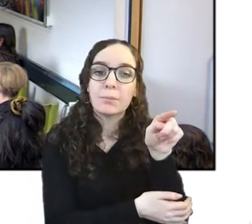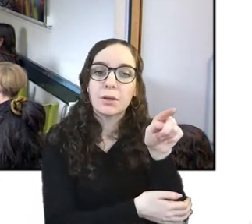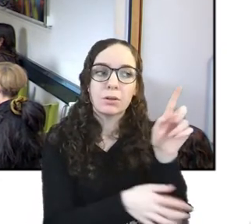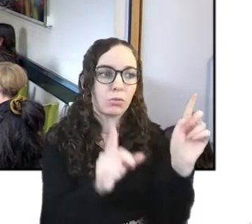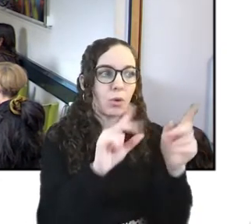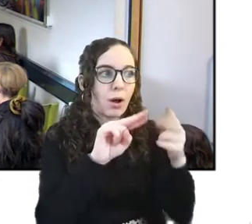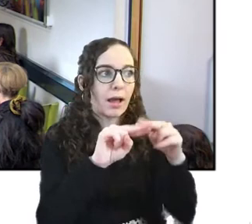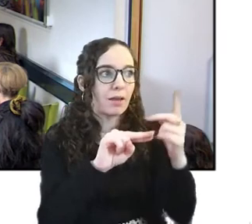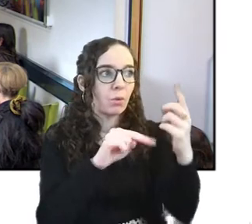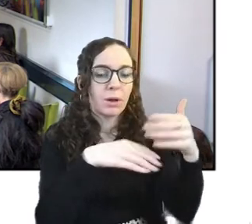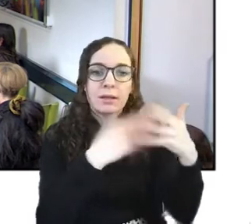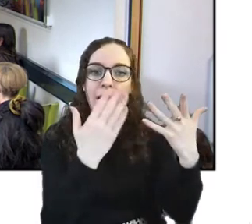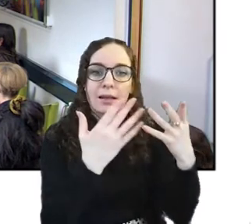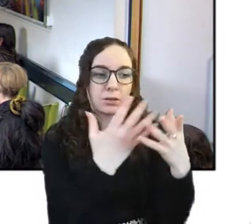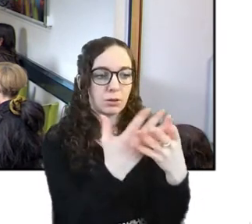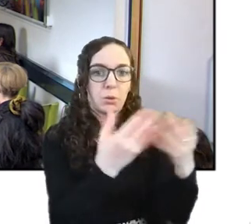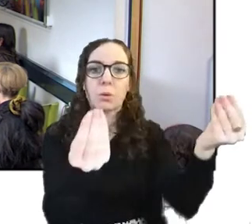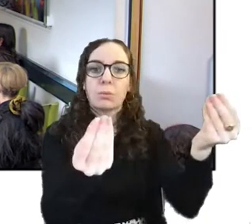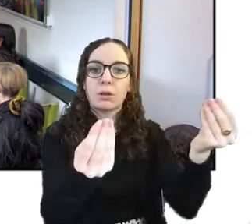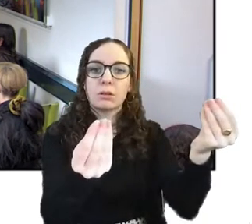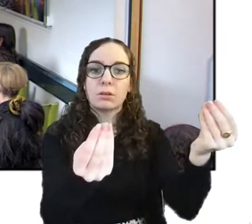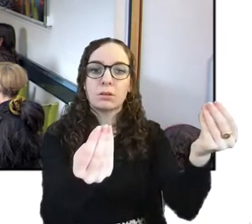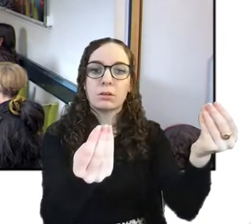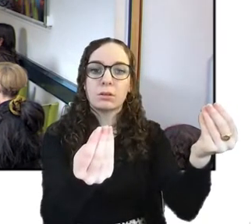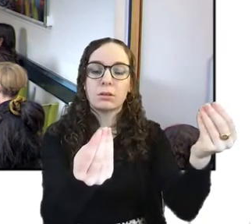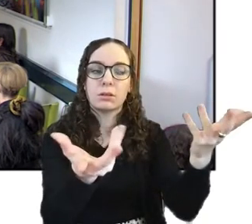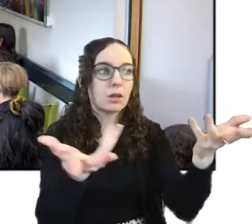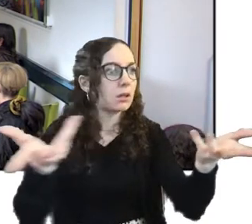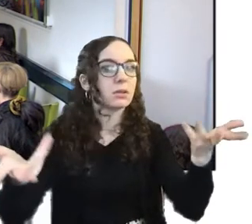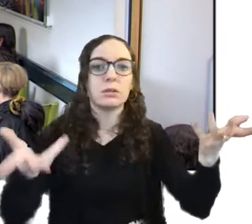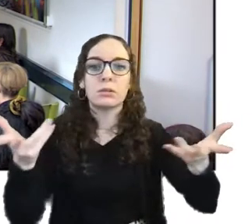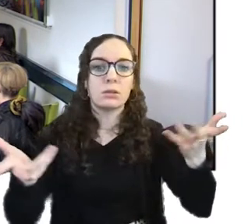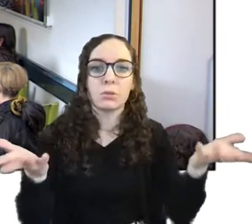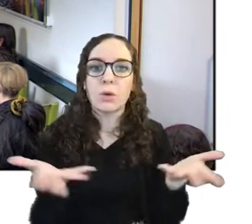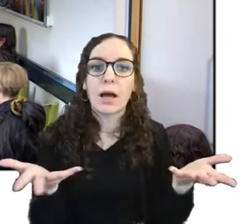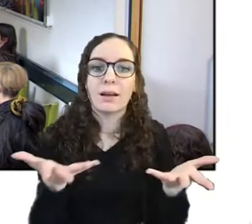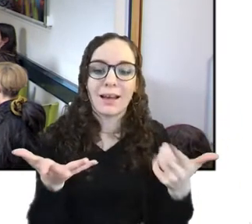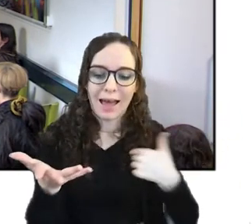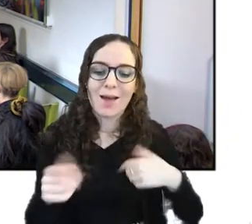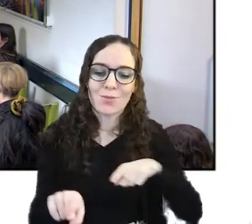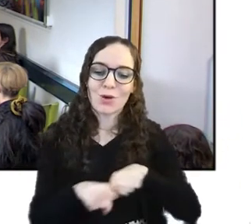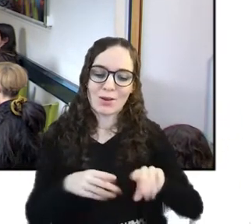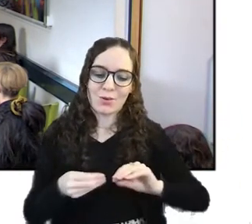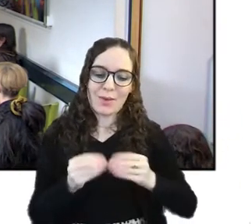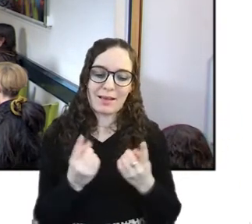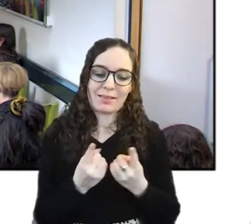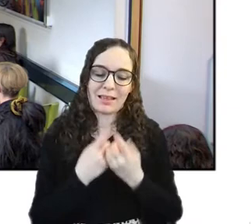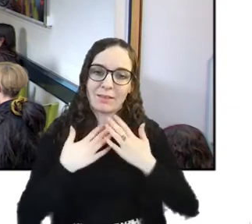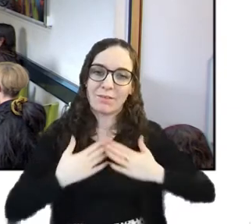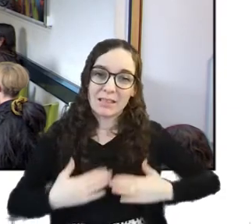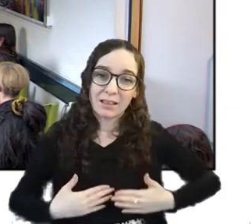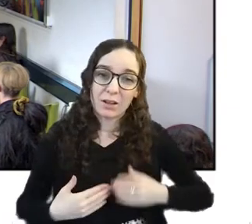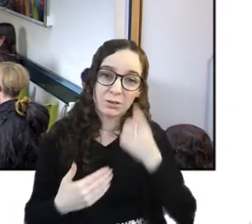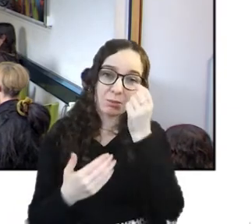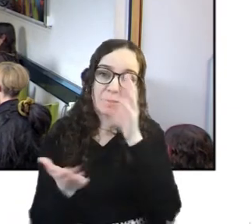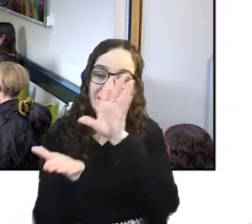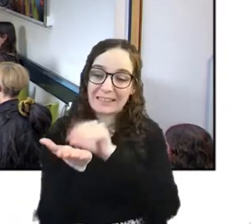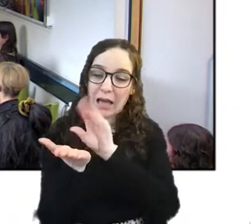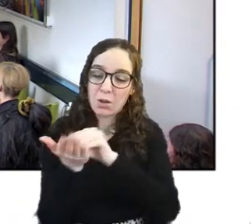then i i can't look back on it um so i'm trying to make things physical as well um thank